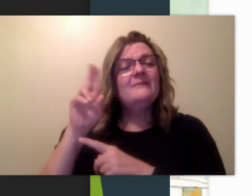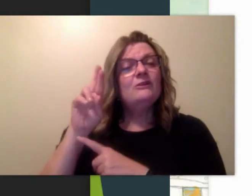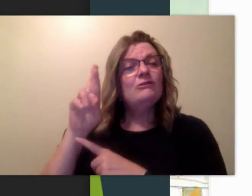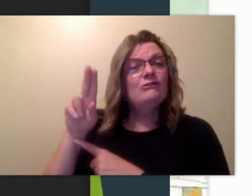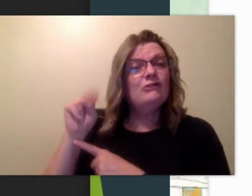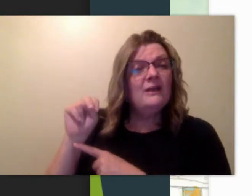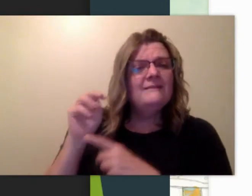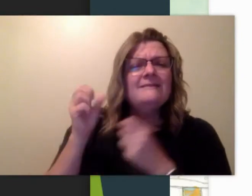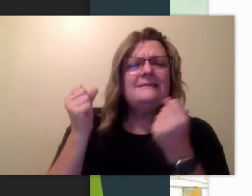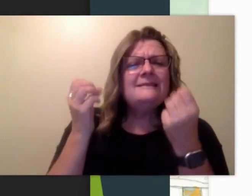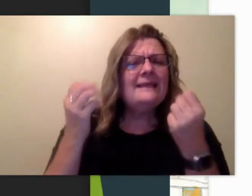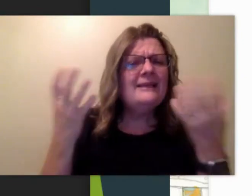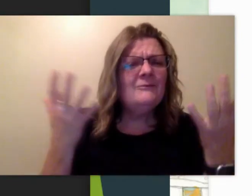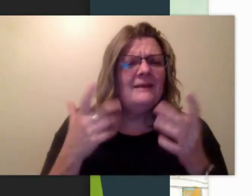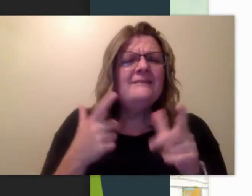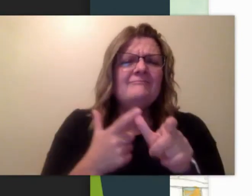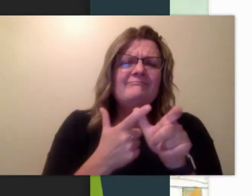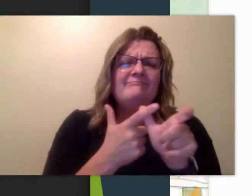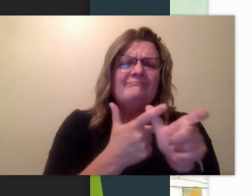This is how you sign run.